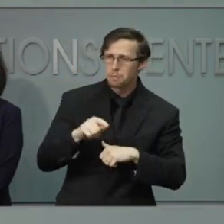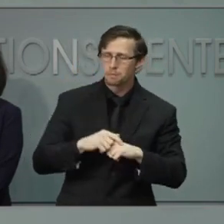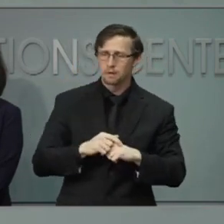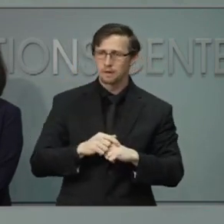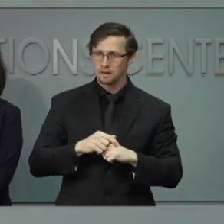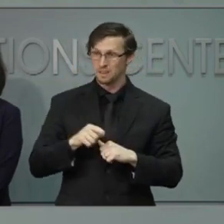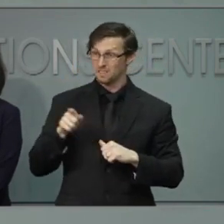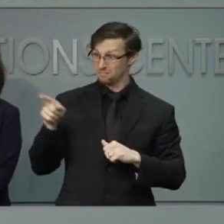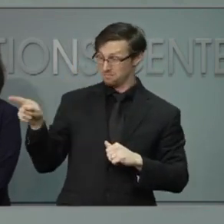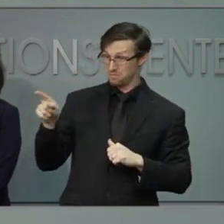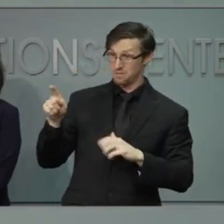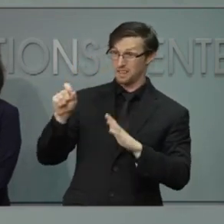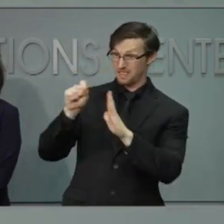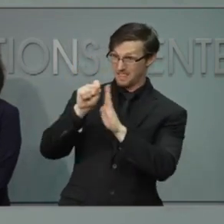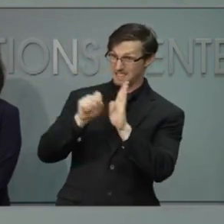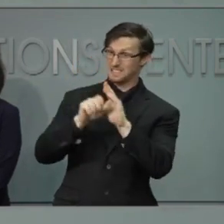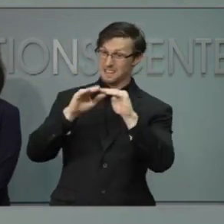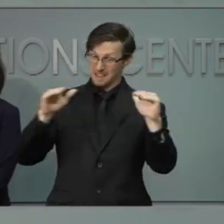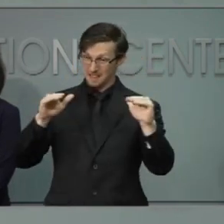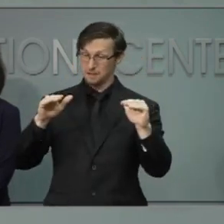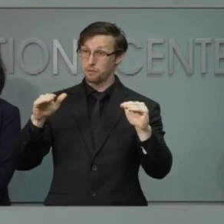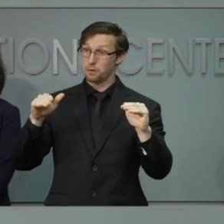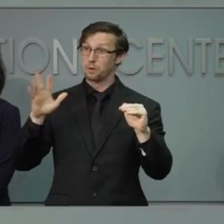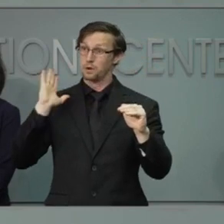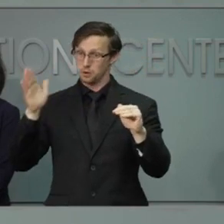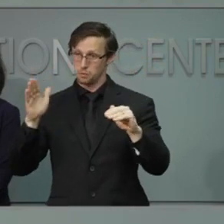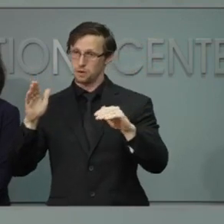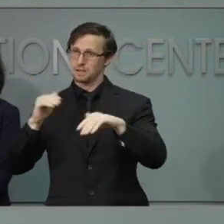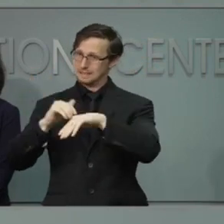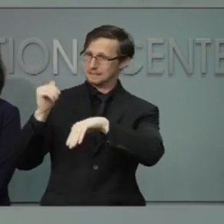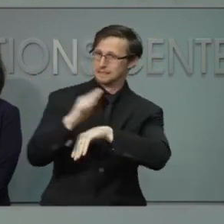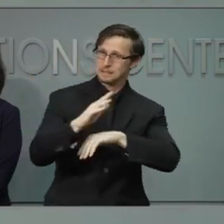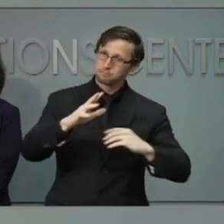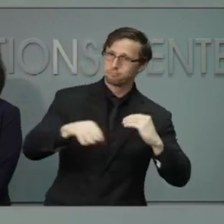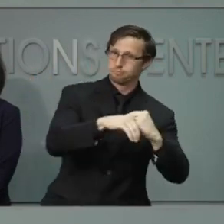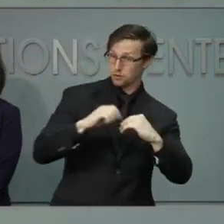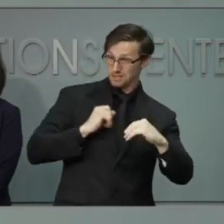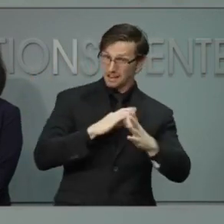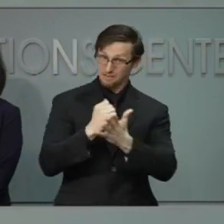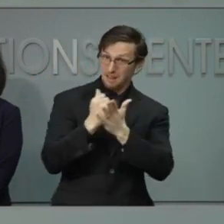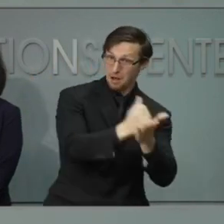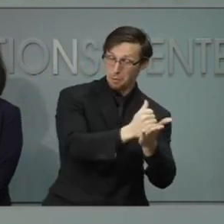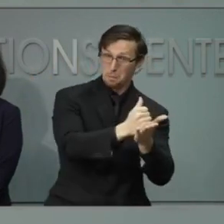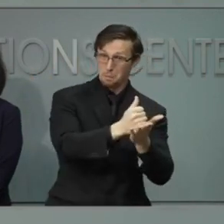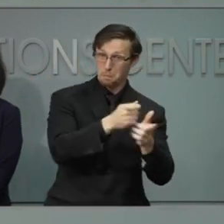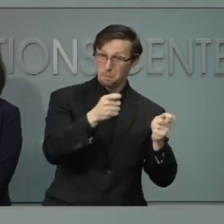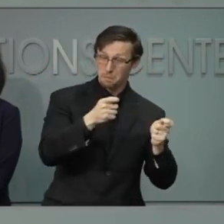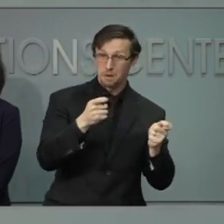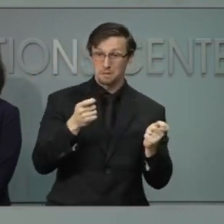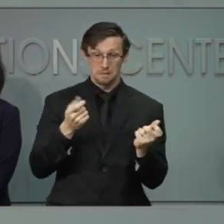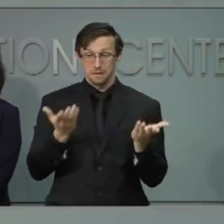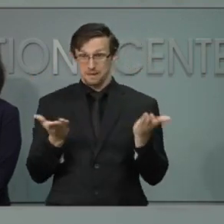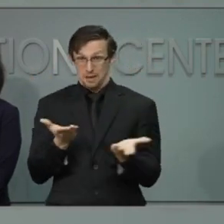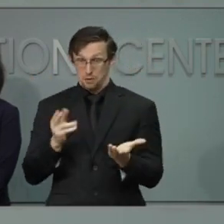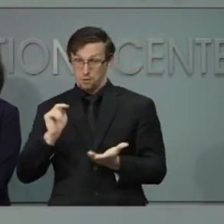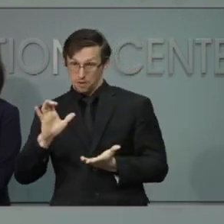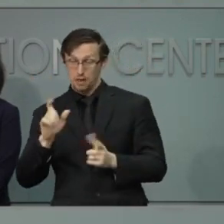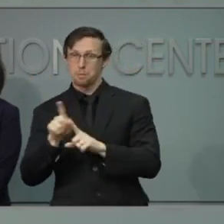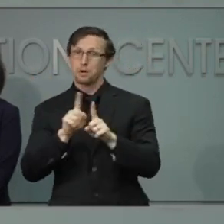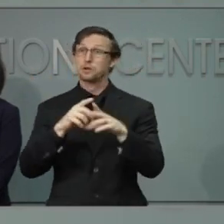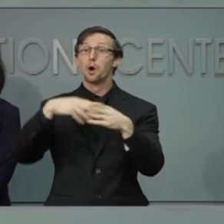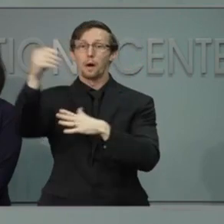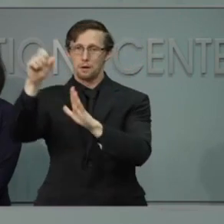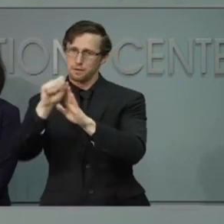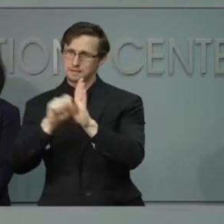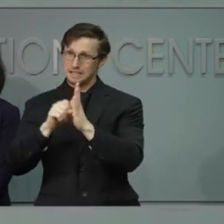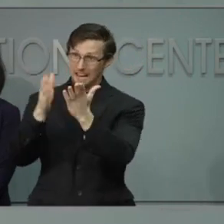at the state level to deploy staff from other hospitals, either in the state or out of state? Should the staffing need